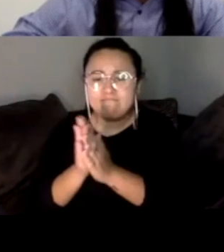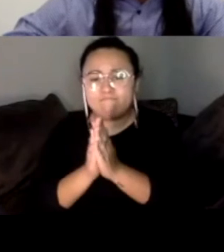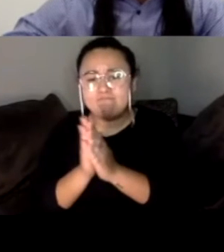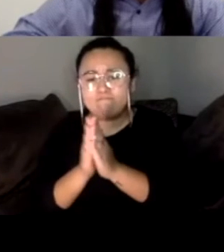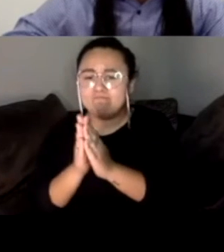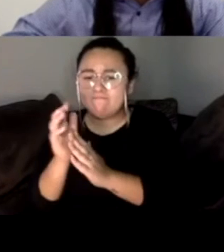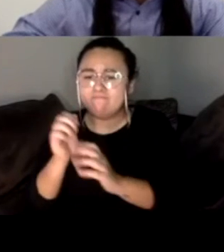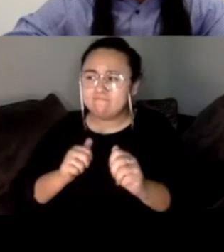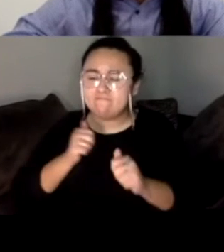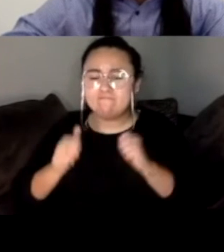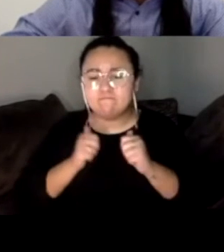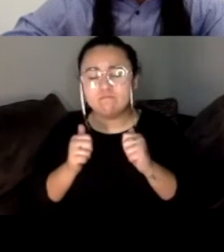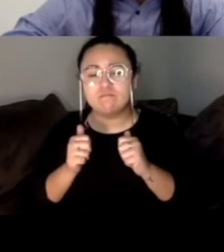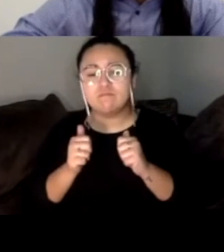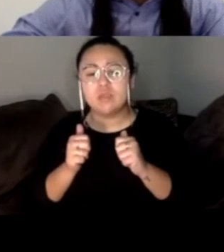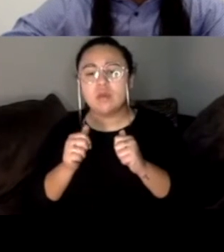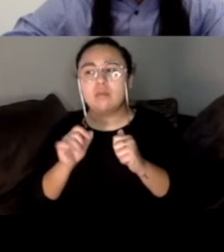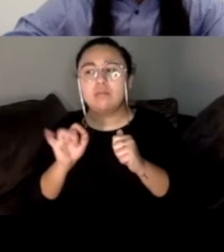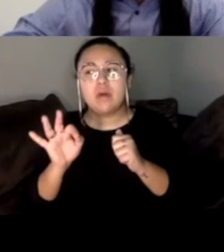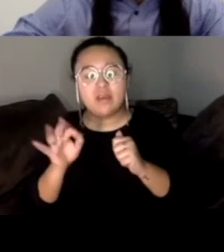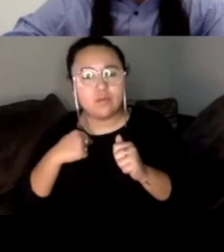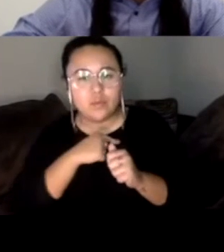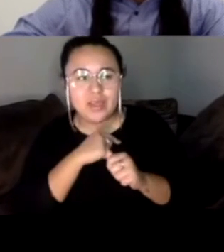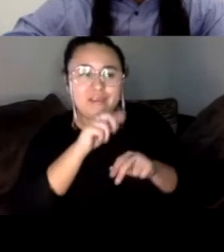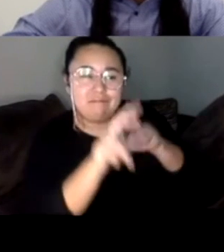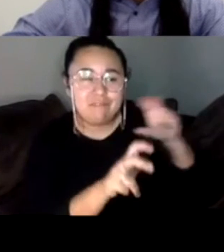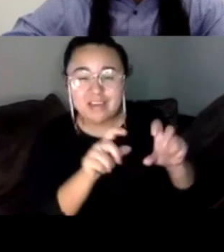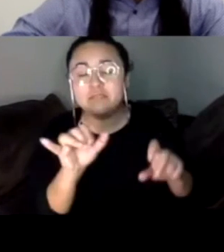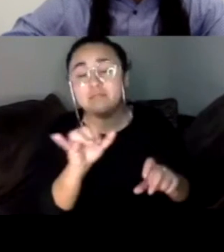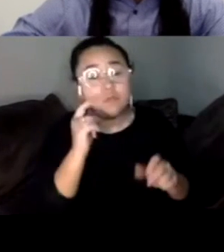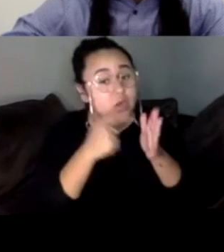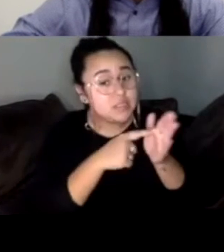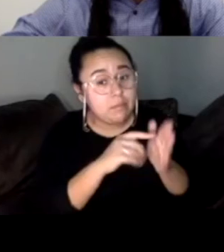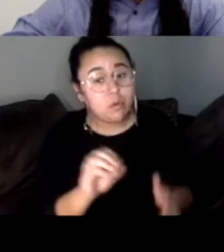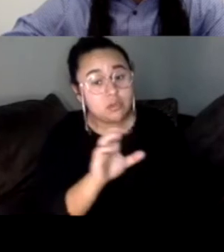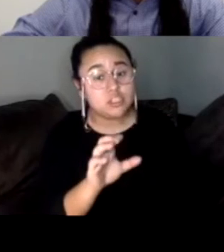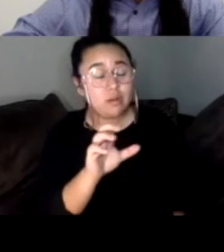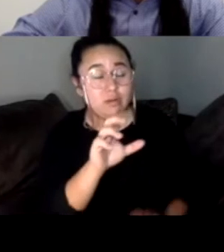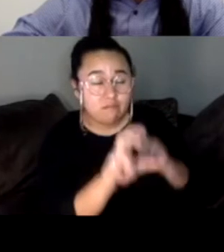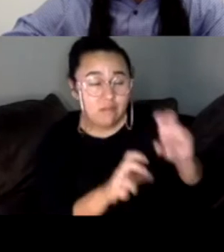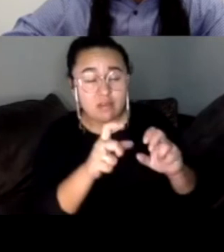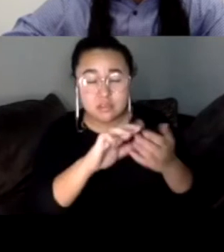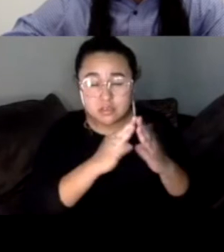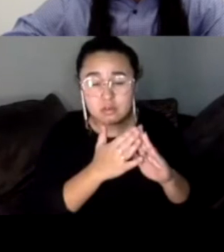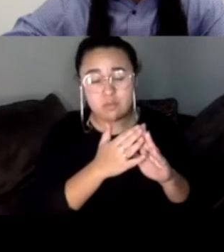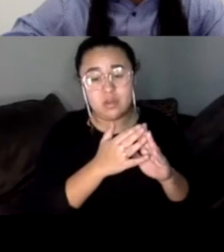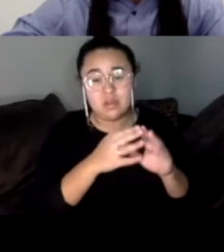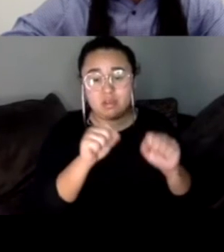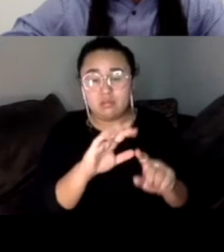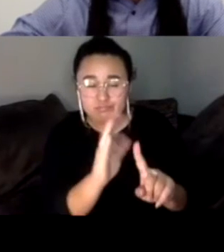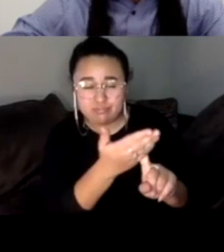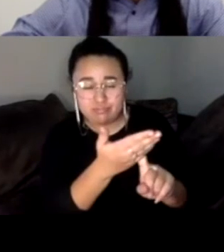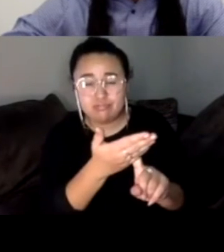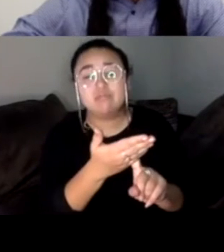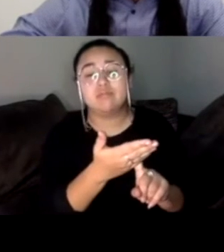particularly like in central Orange County and invest in these communities, um, we can, you know, like we can definitely